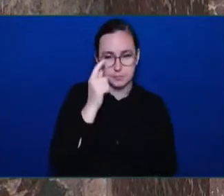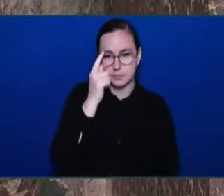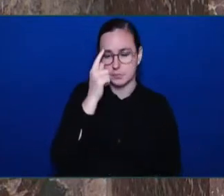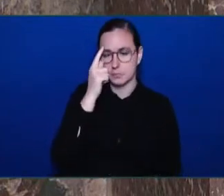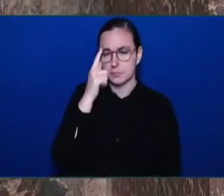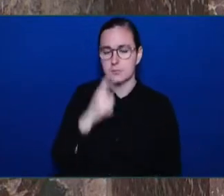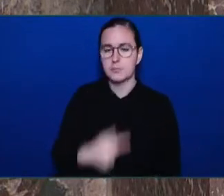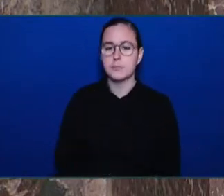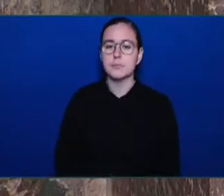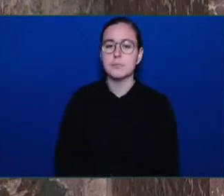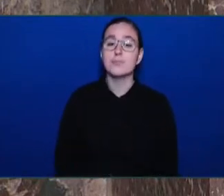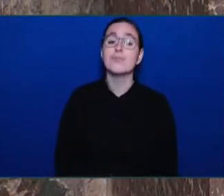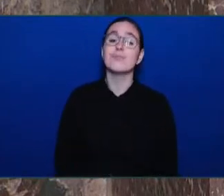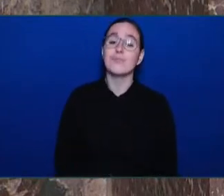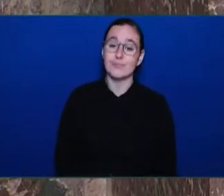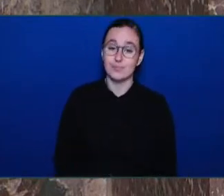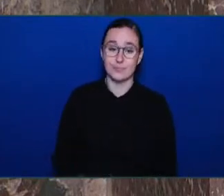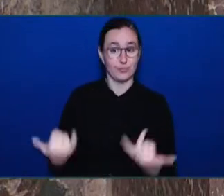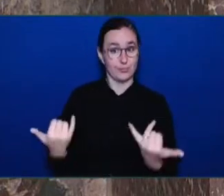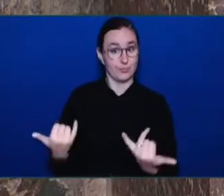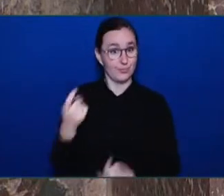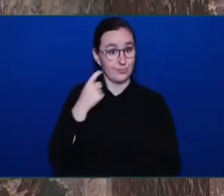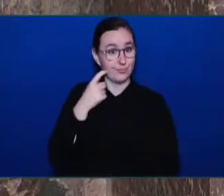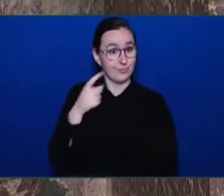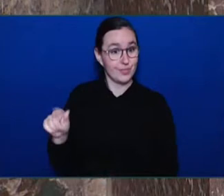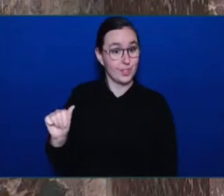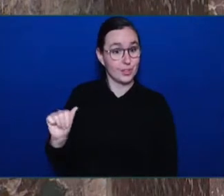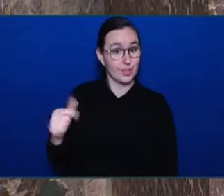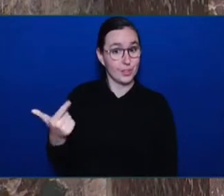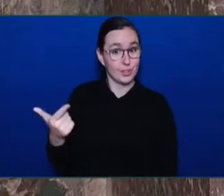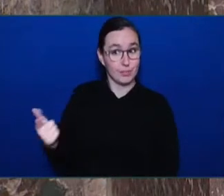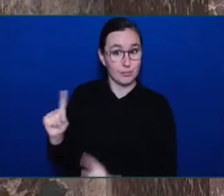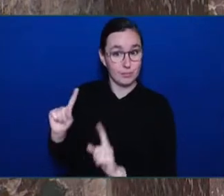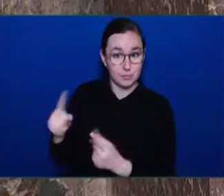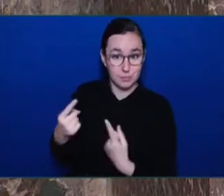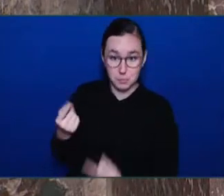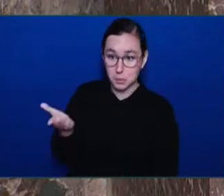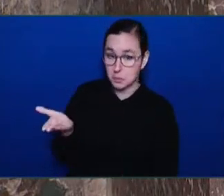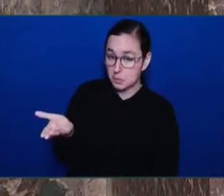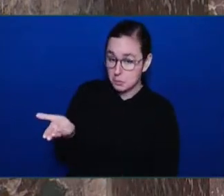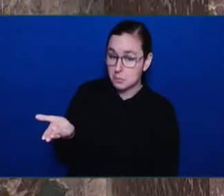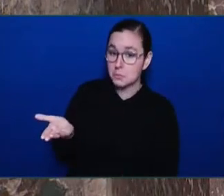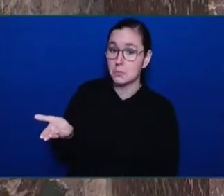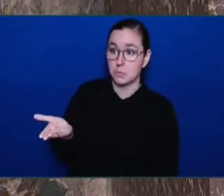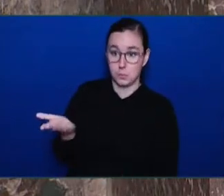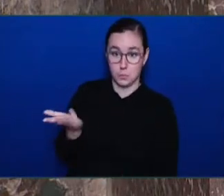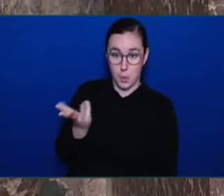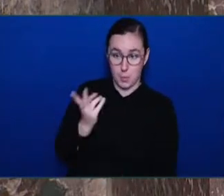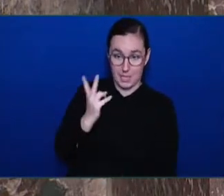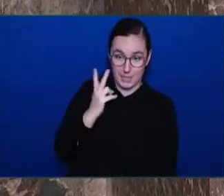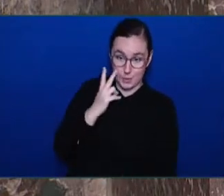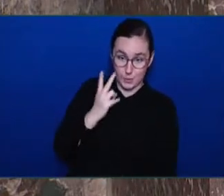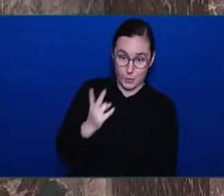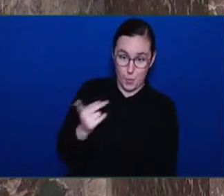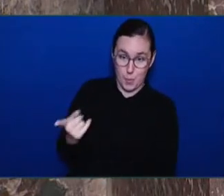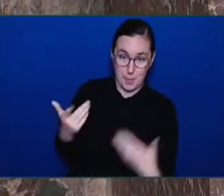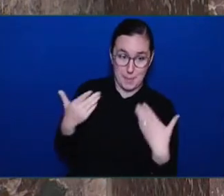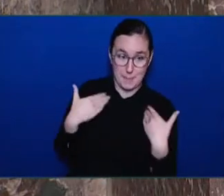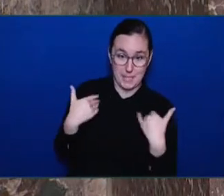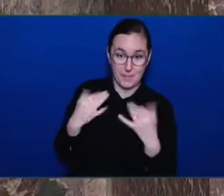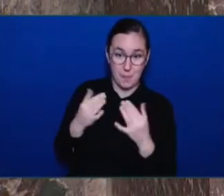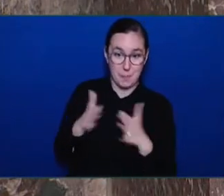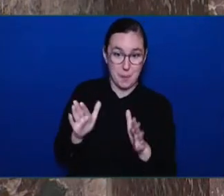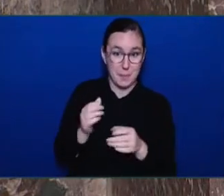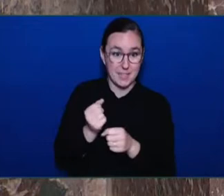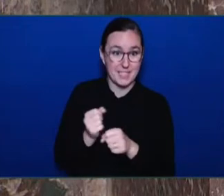as far as we know, what we saw was the Minister for Public Safety and Solicitor-General and this Attorney-General, they went across